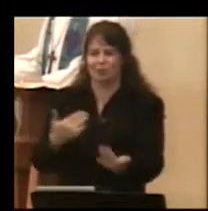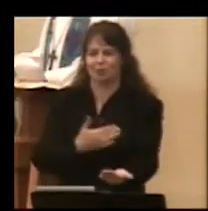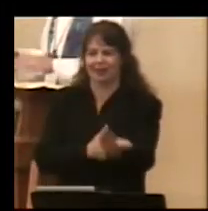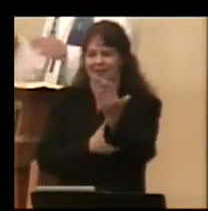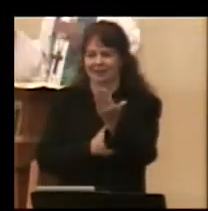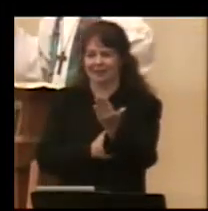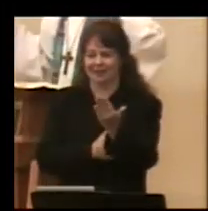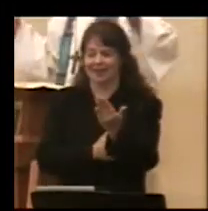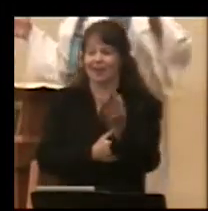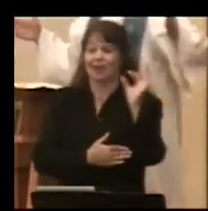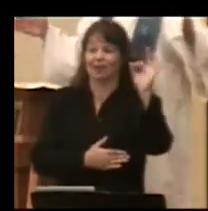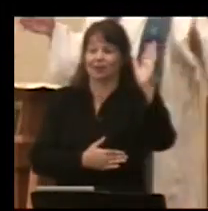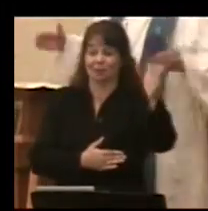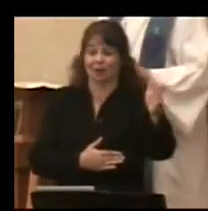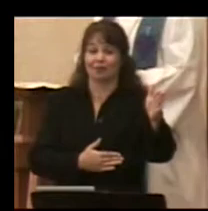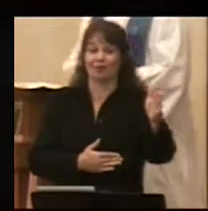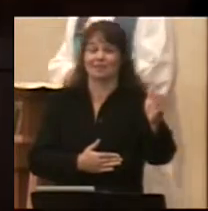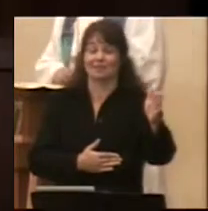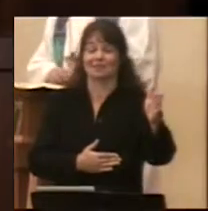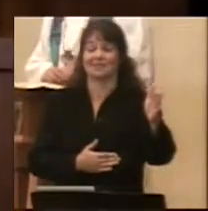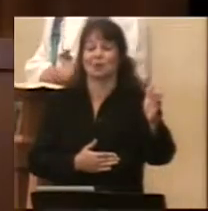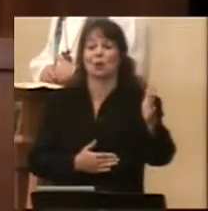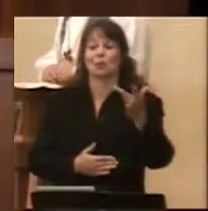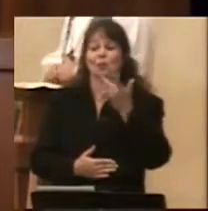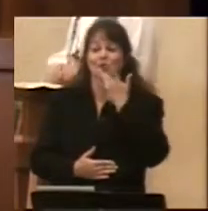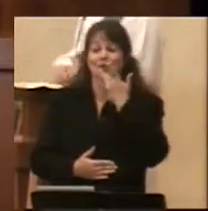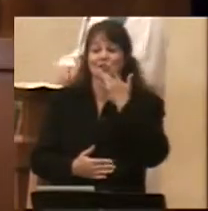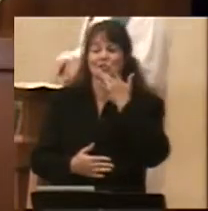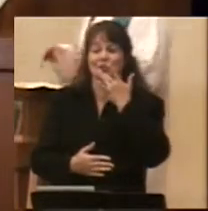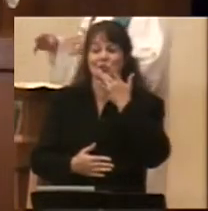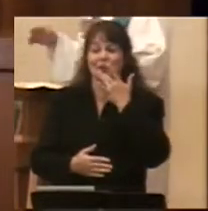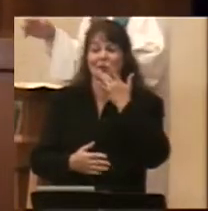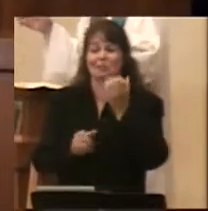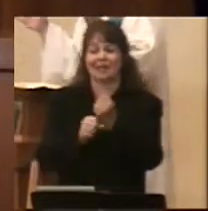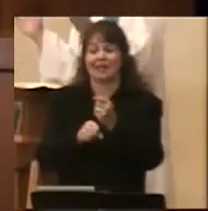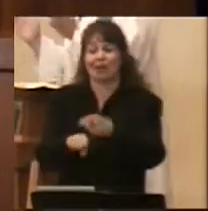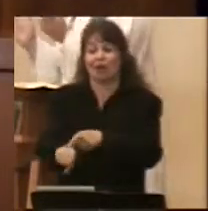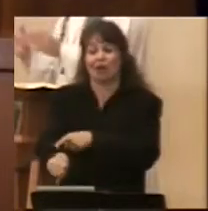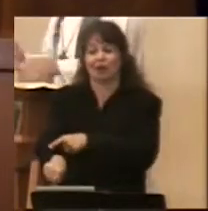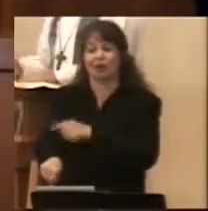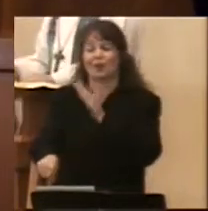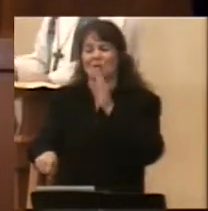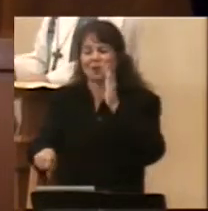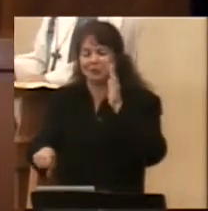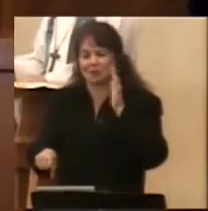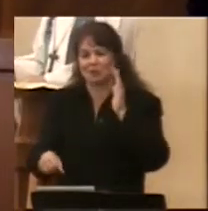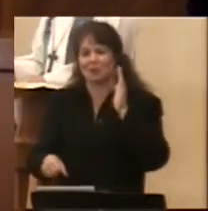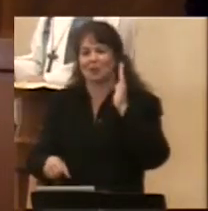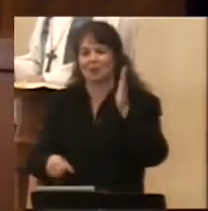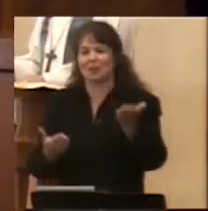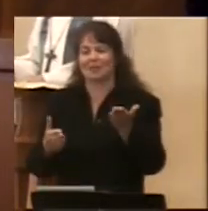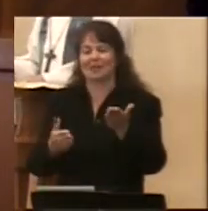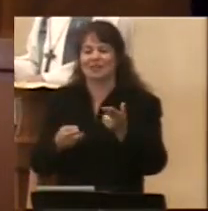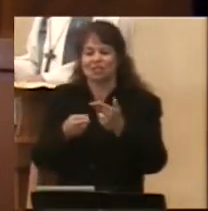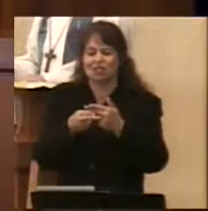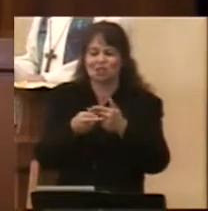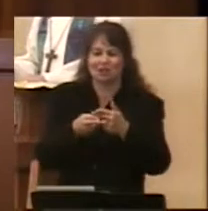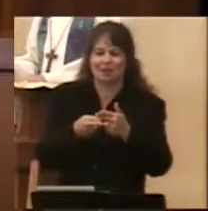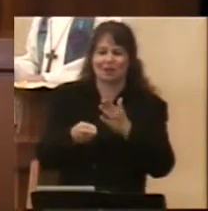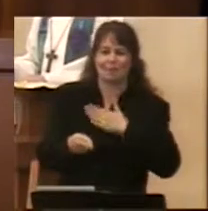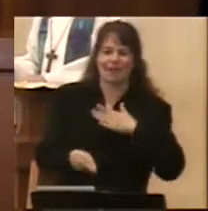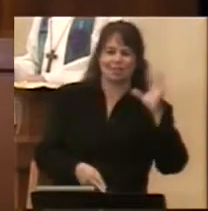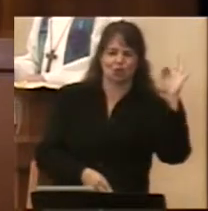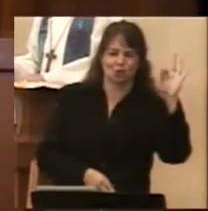preference to lengthen it, and it will probably end up shortening the sermon. But there